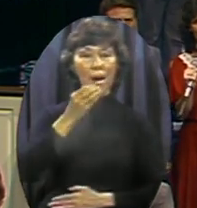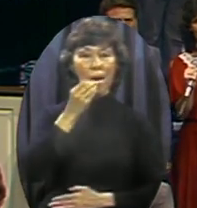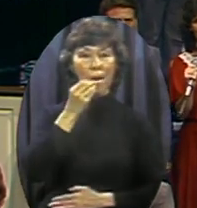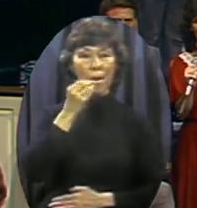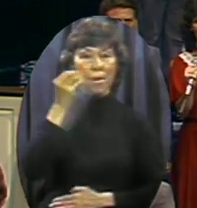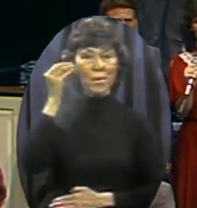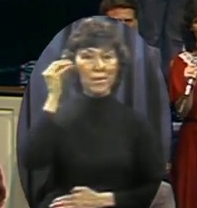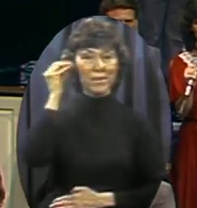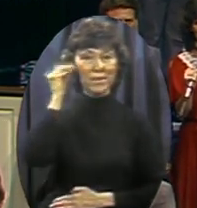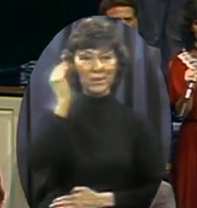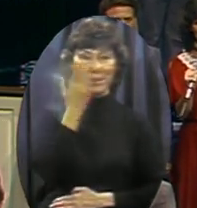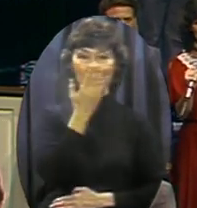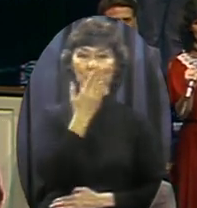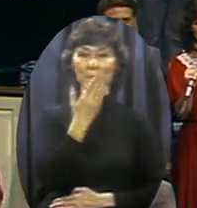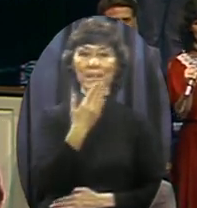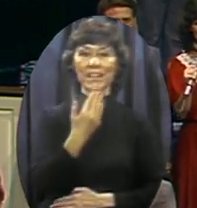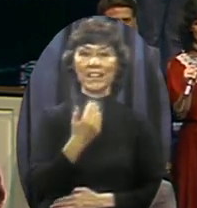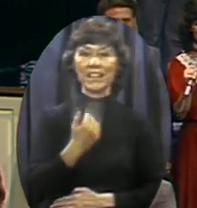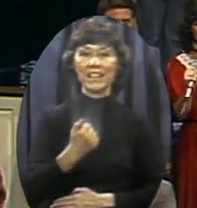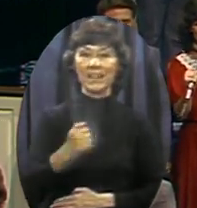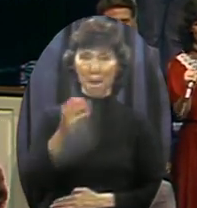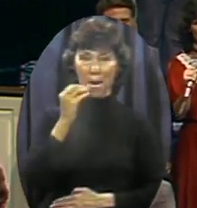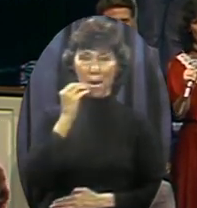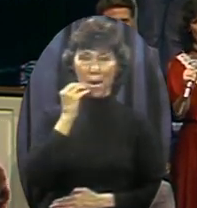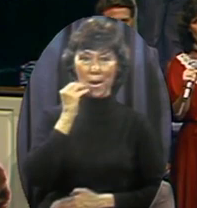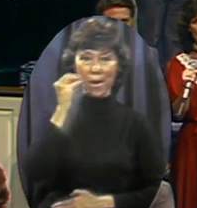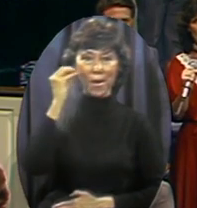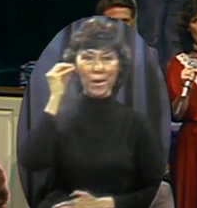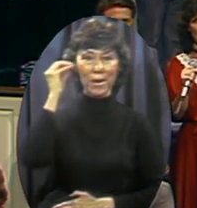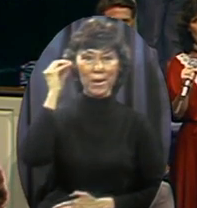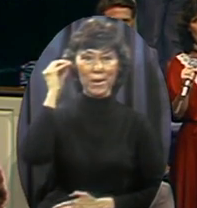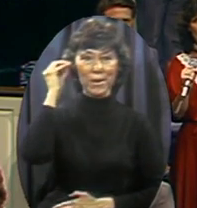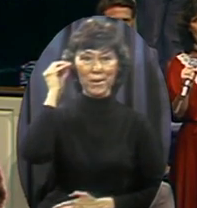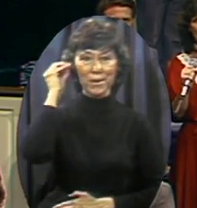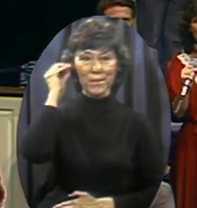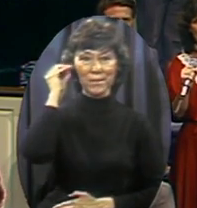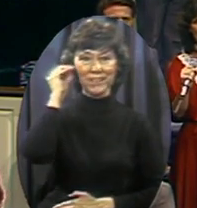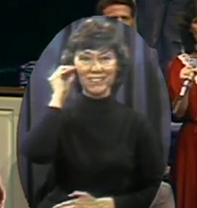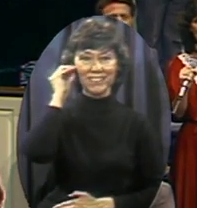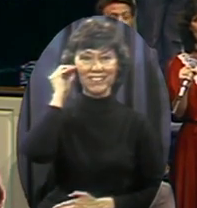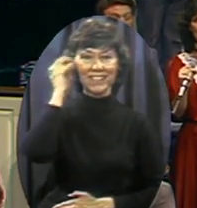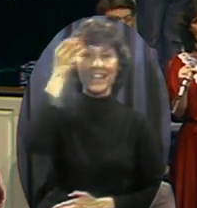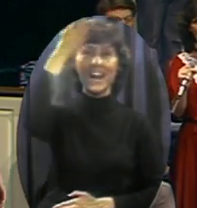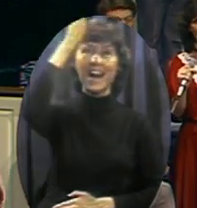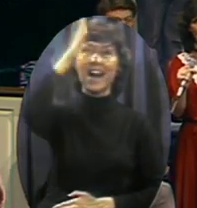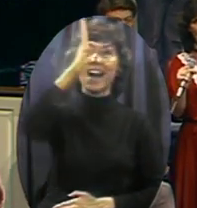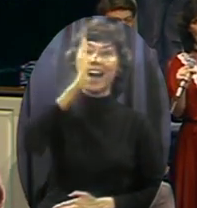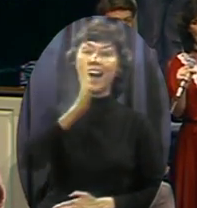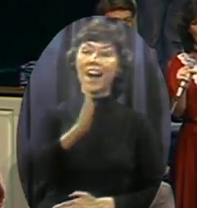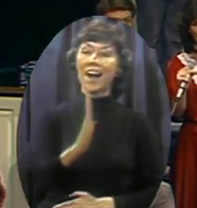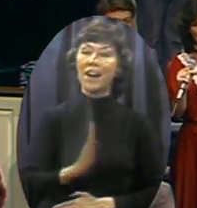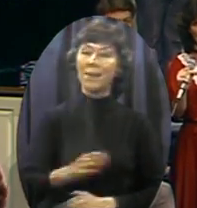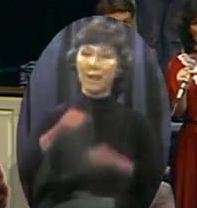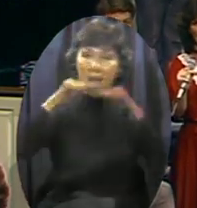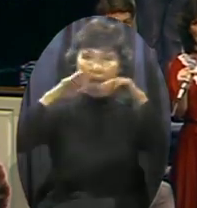home sweet home God